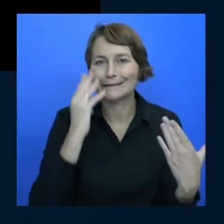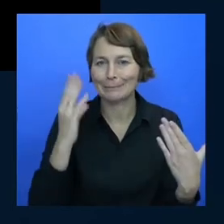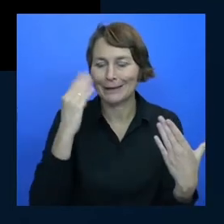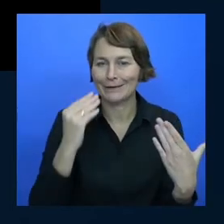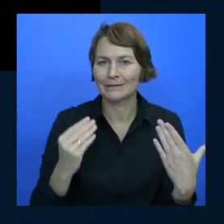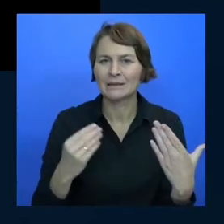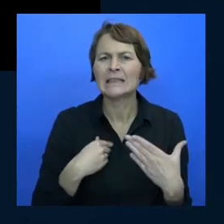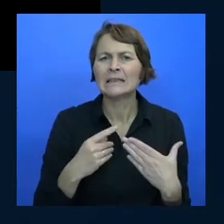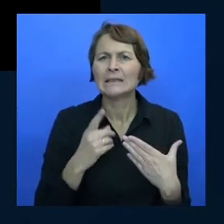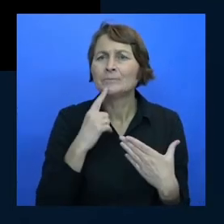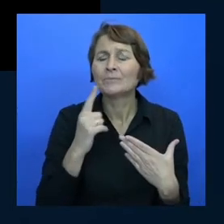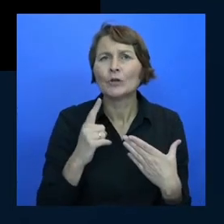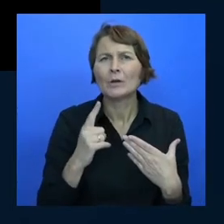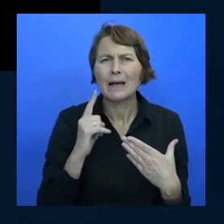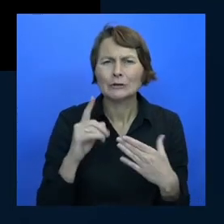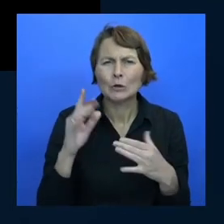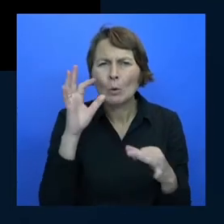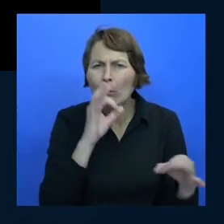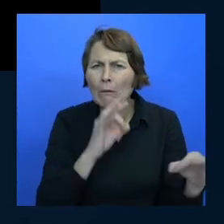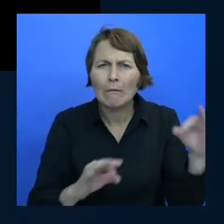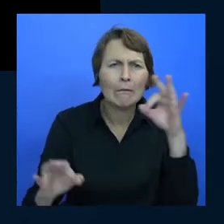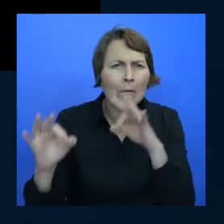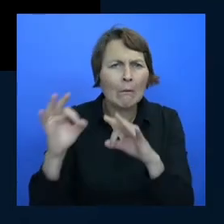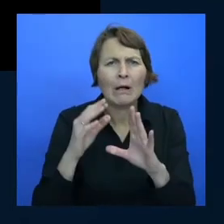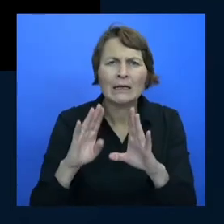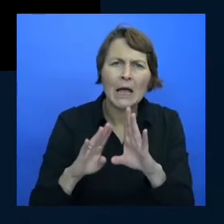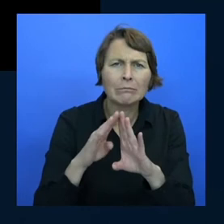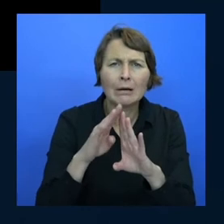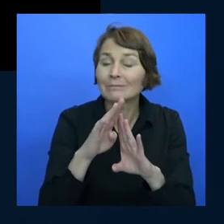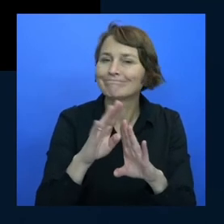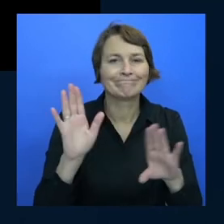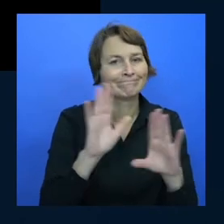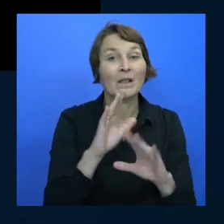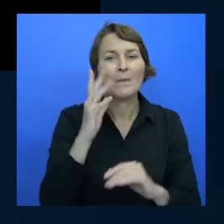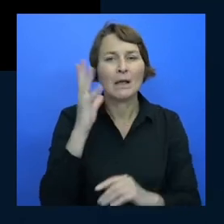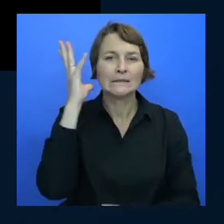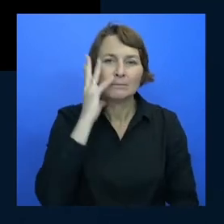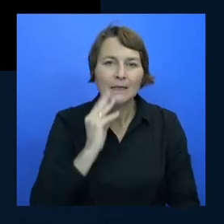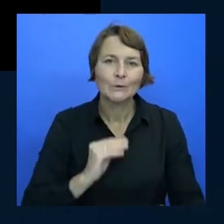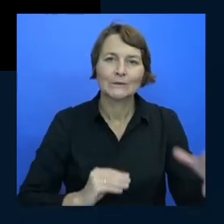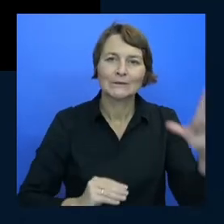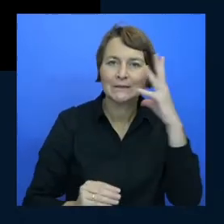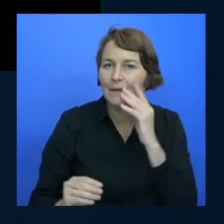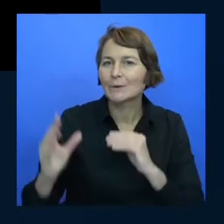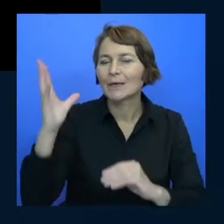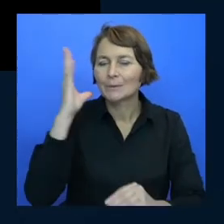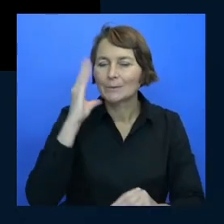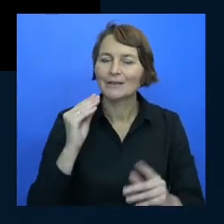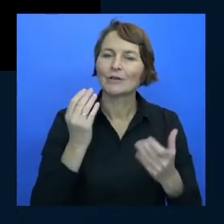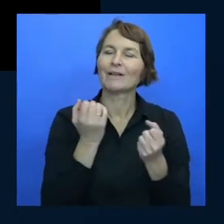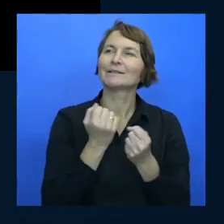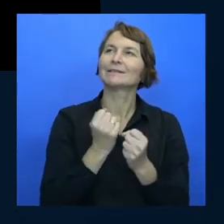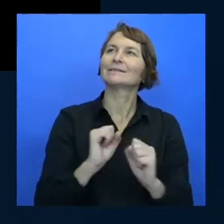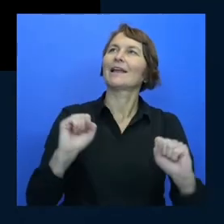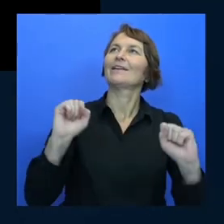google your way to glory you have to actually have the experience be allowed to fail safely so that then you might